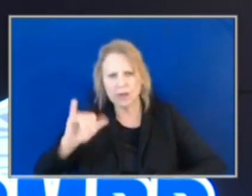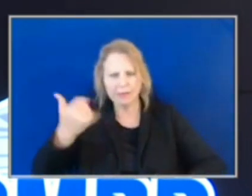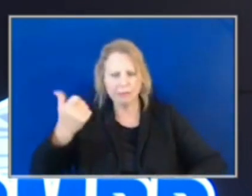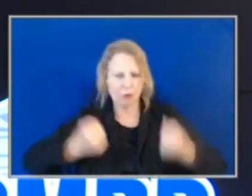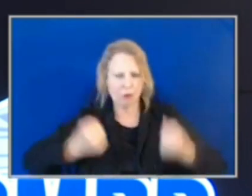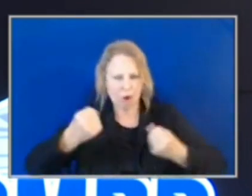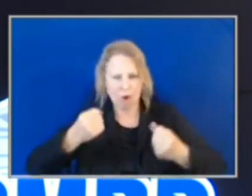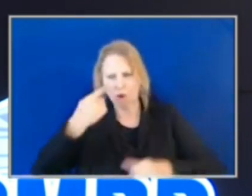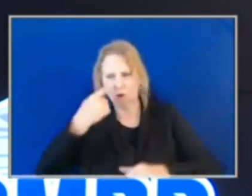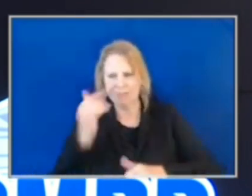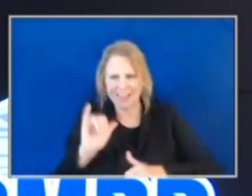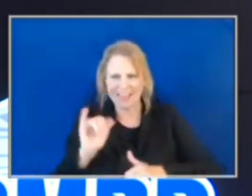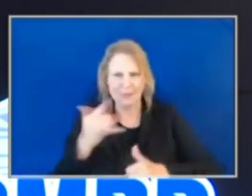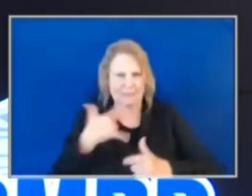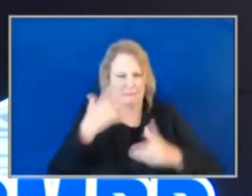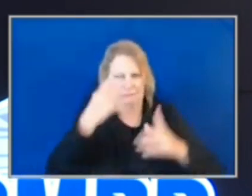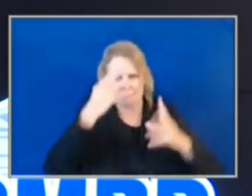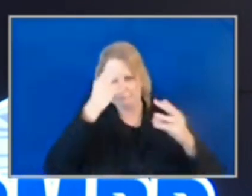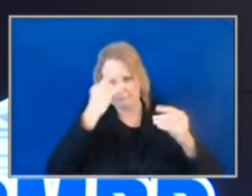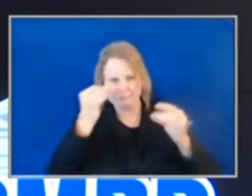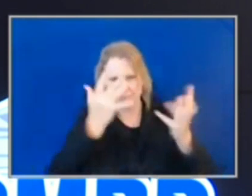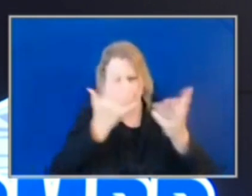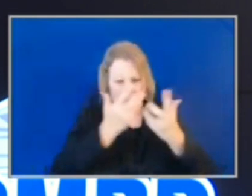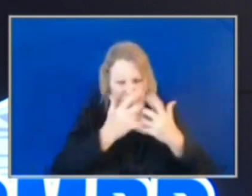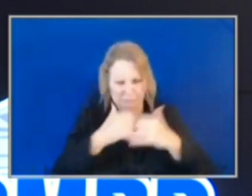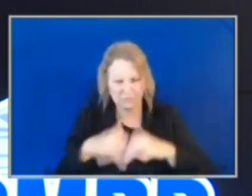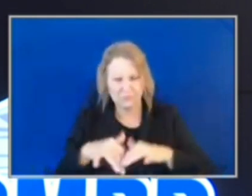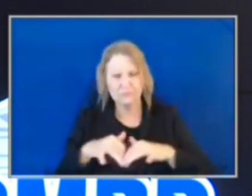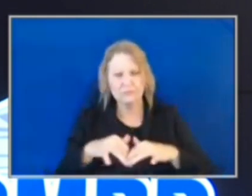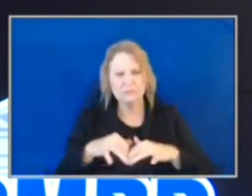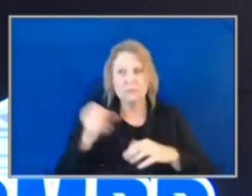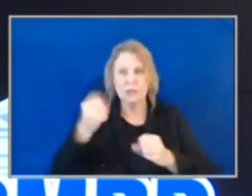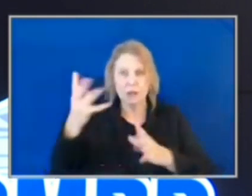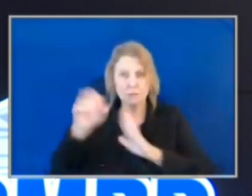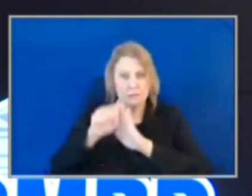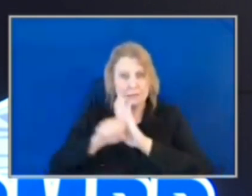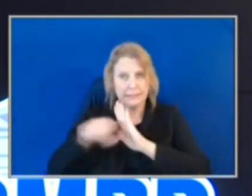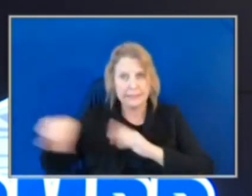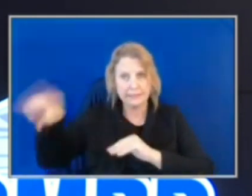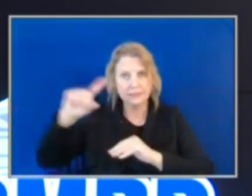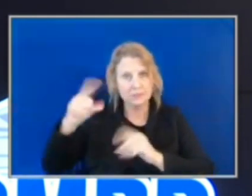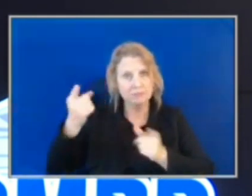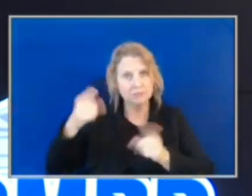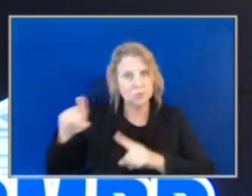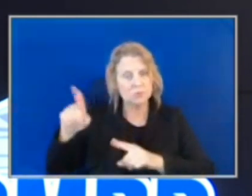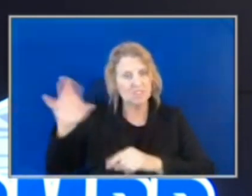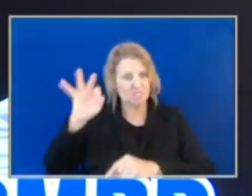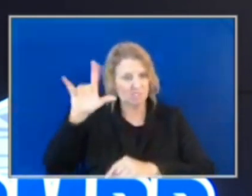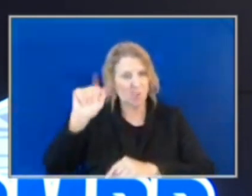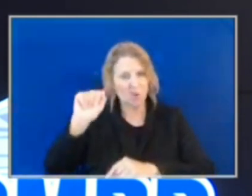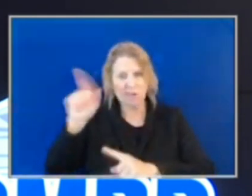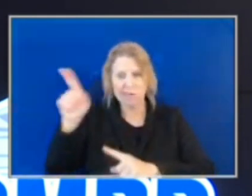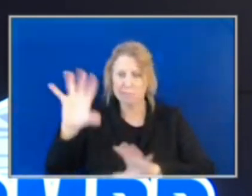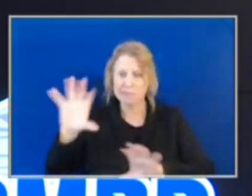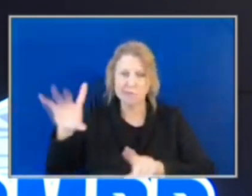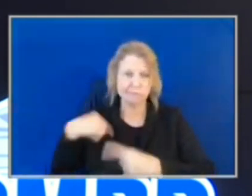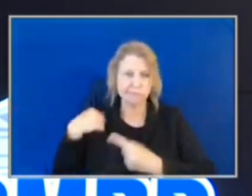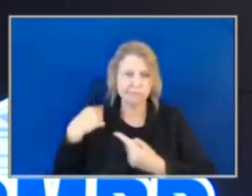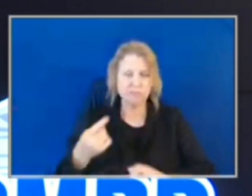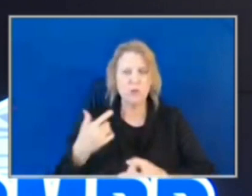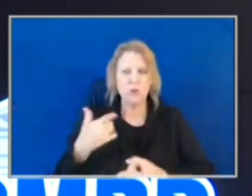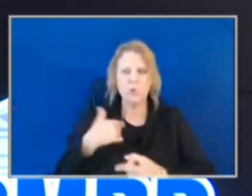But there are other states that have been doing this for a long time. Florida has been doing this for a really long time. So there are models for us to follow.